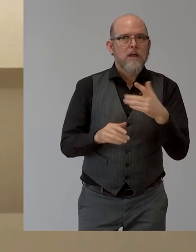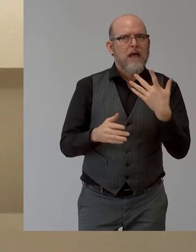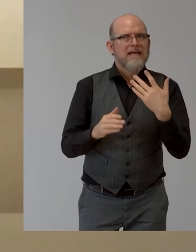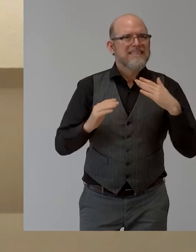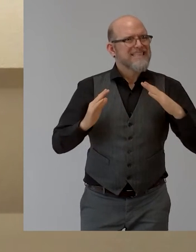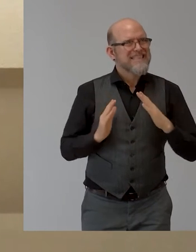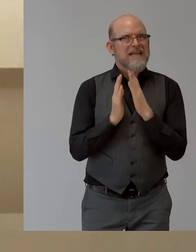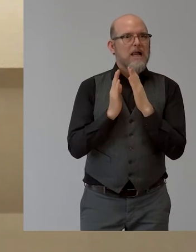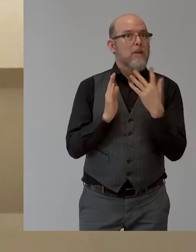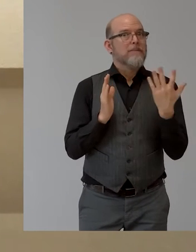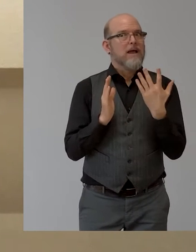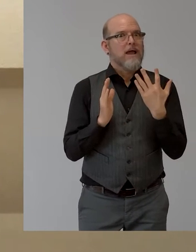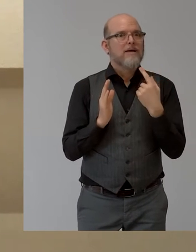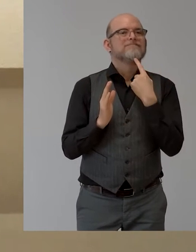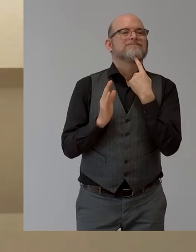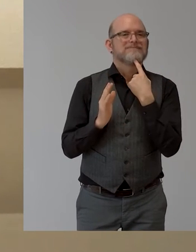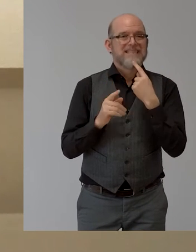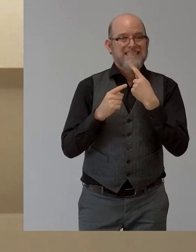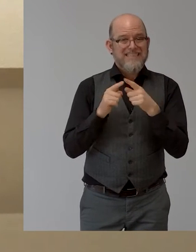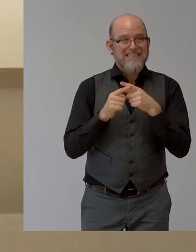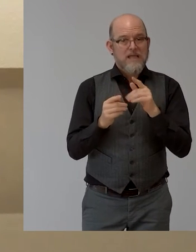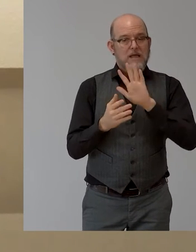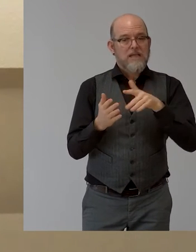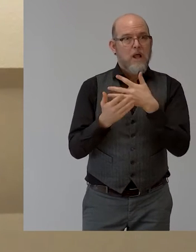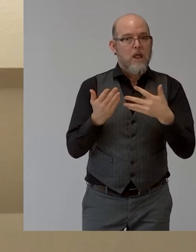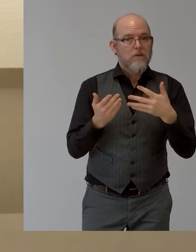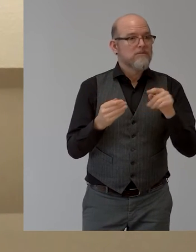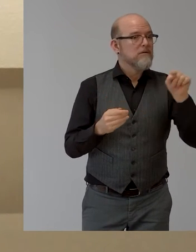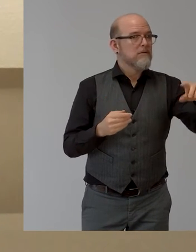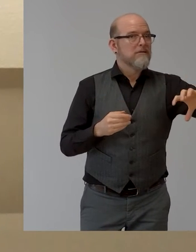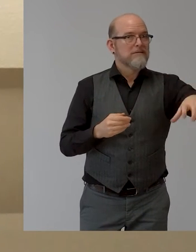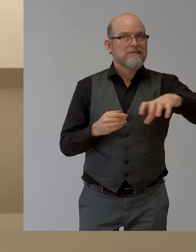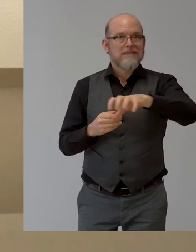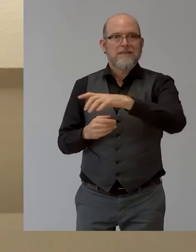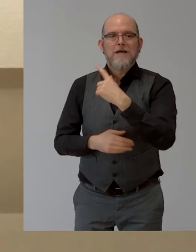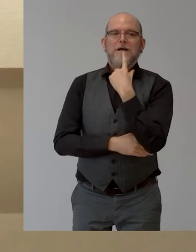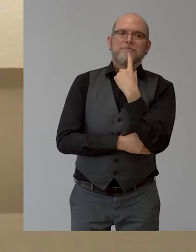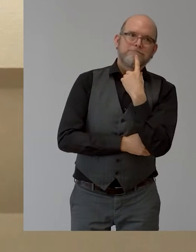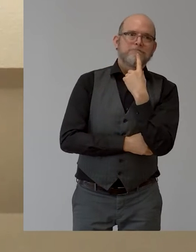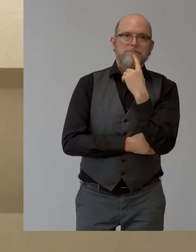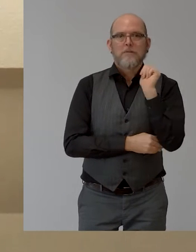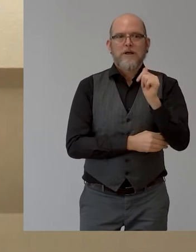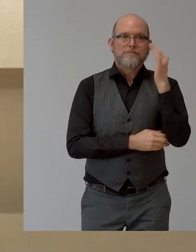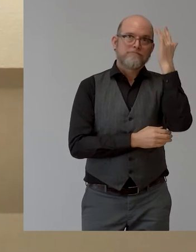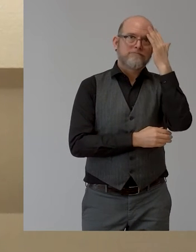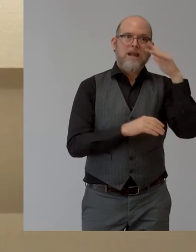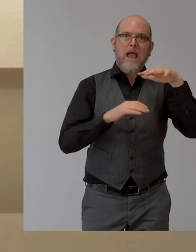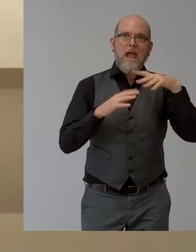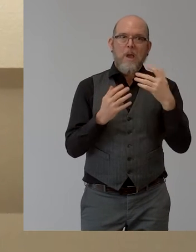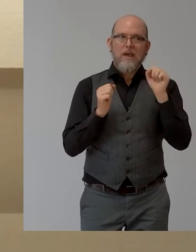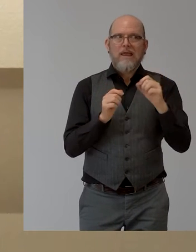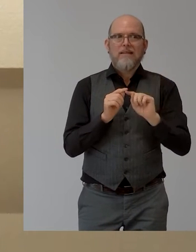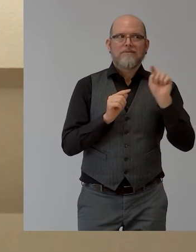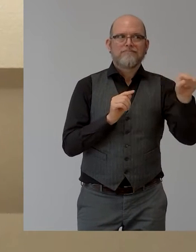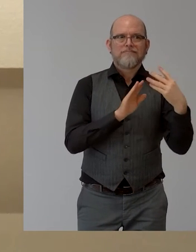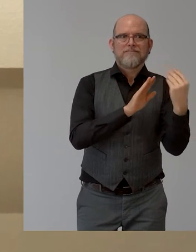sign languages are very specific. And that needs to be, let's say, considered when scaling. And I would also be keen to understand more about,